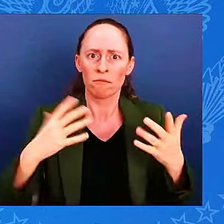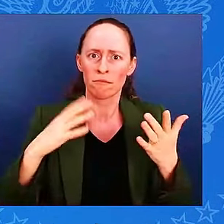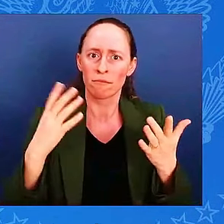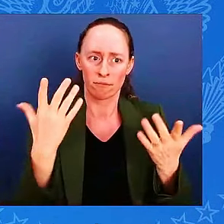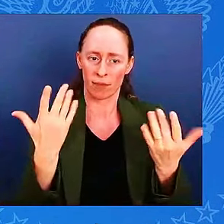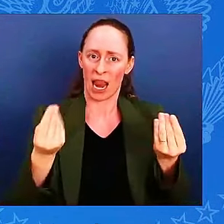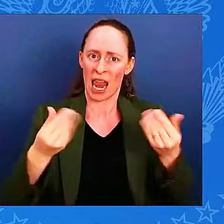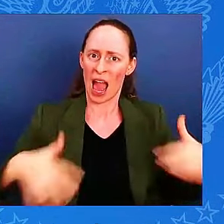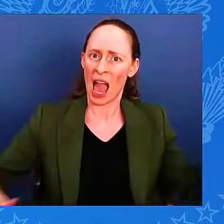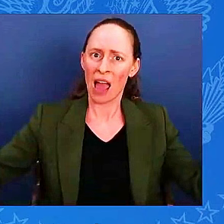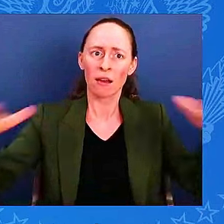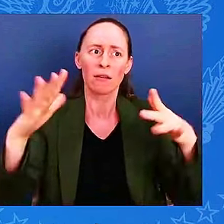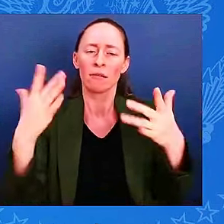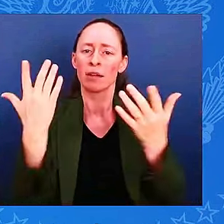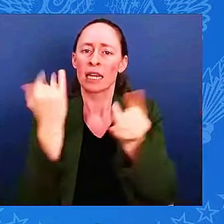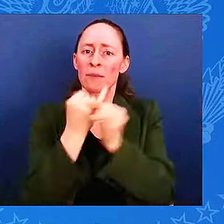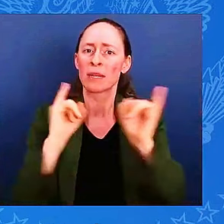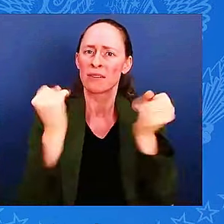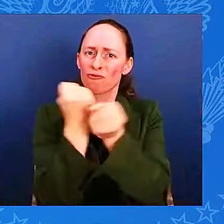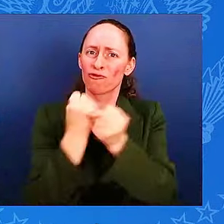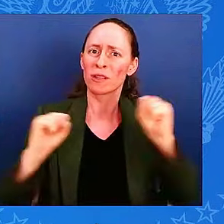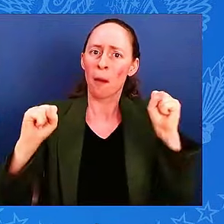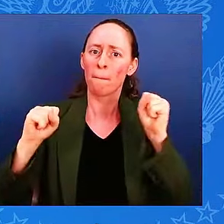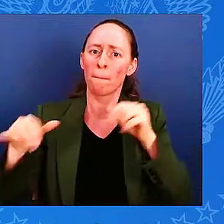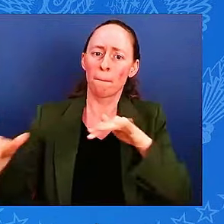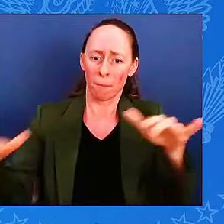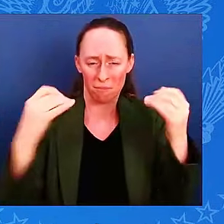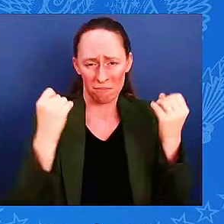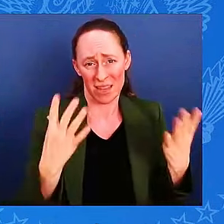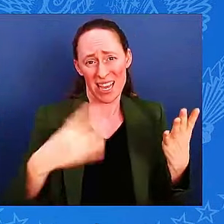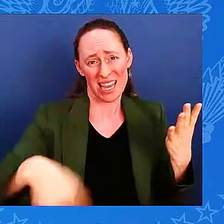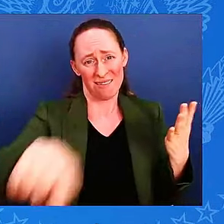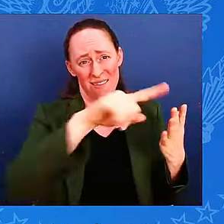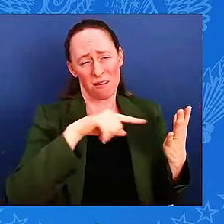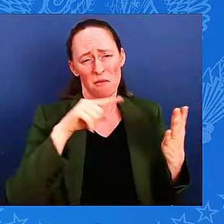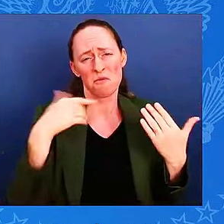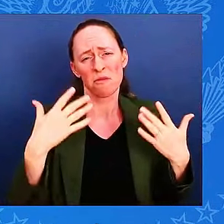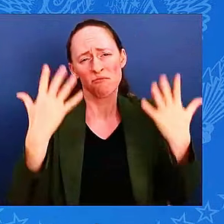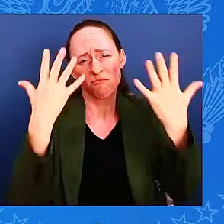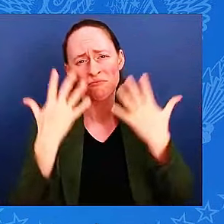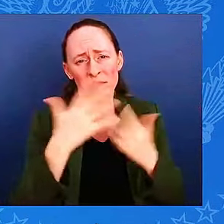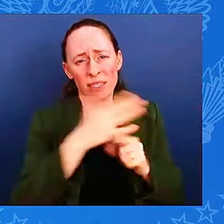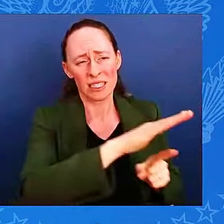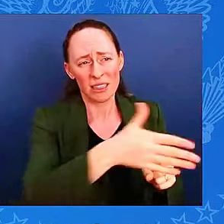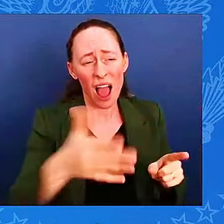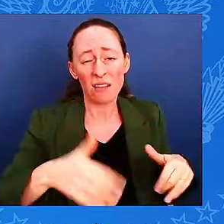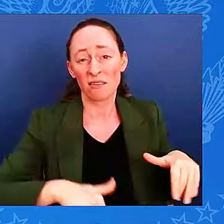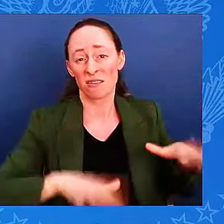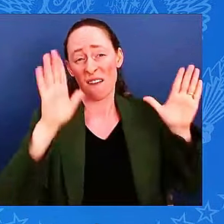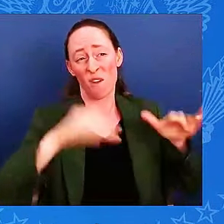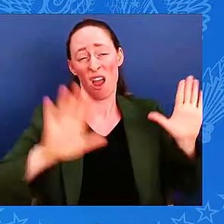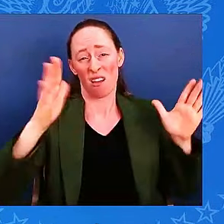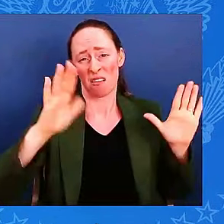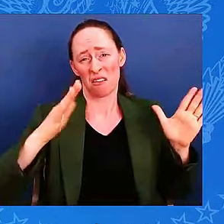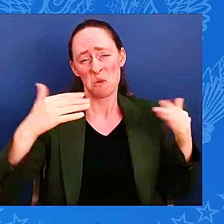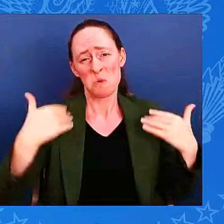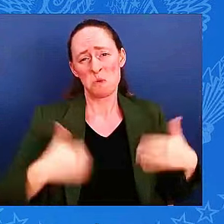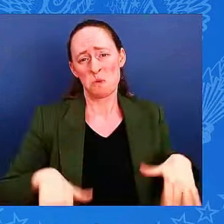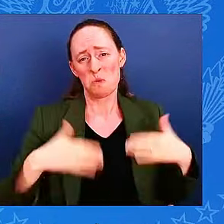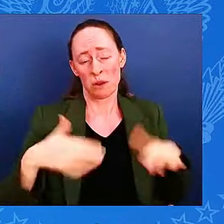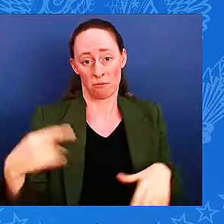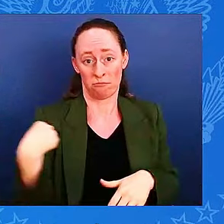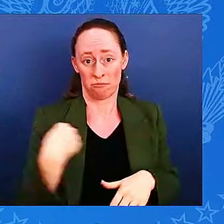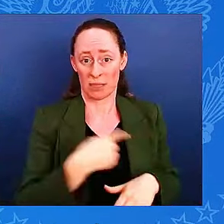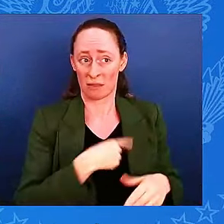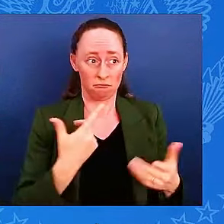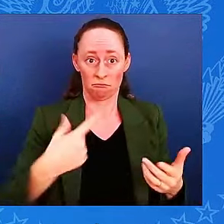With this declaration, where 30 countries and the European Union have made important commitments. First,